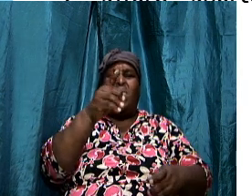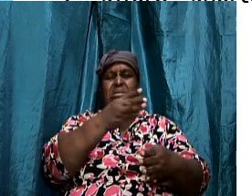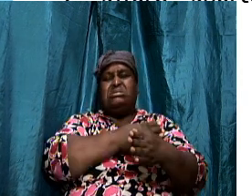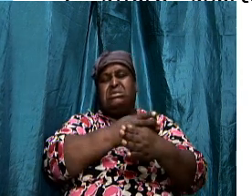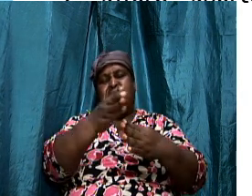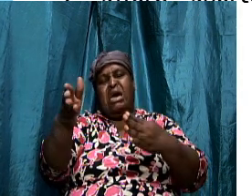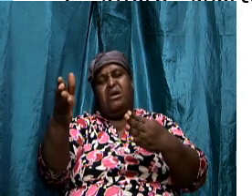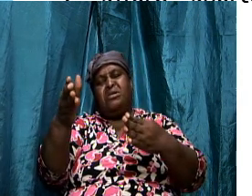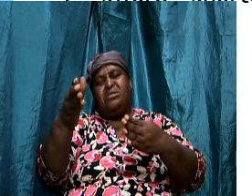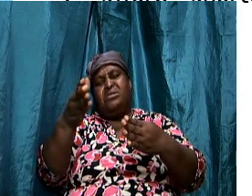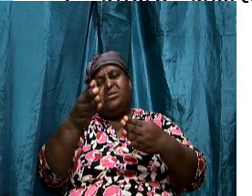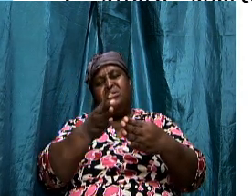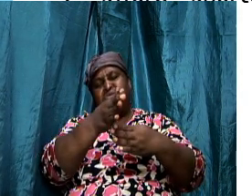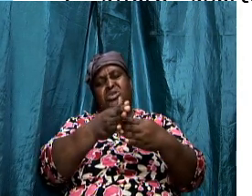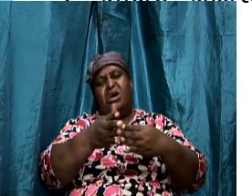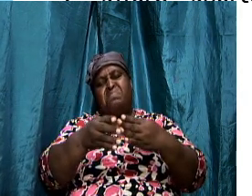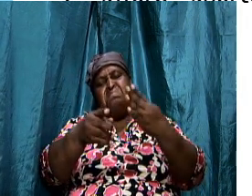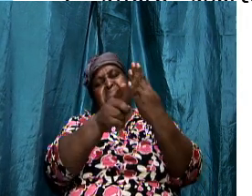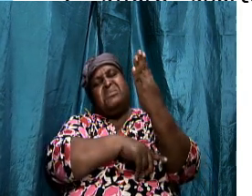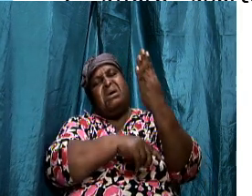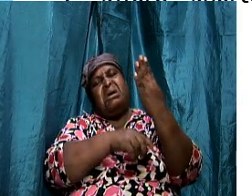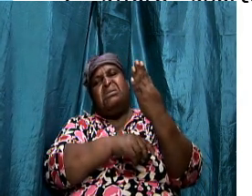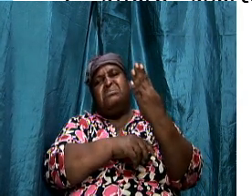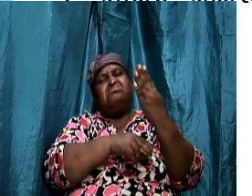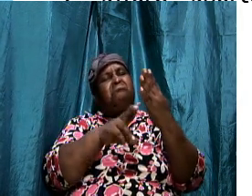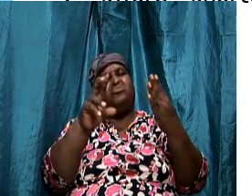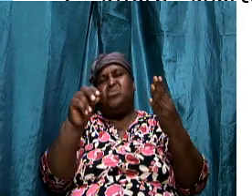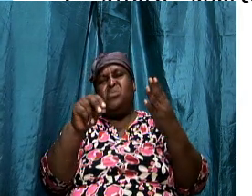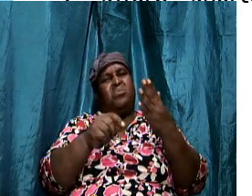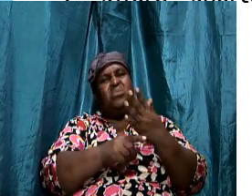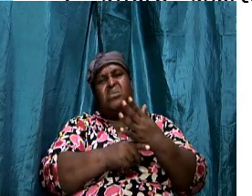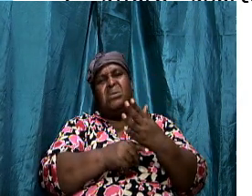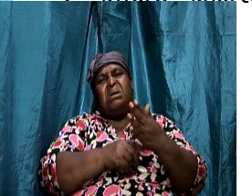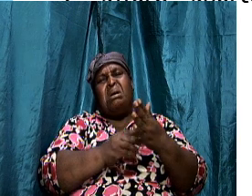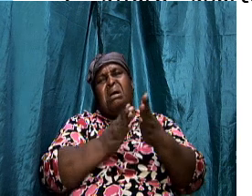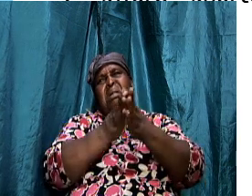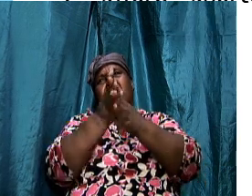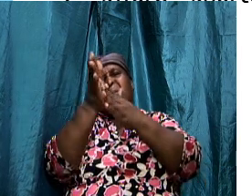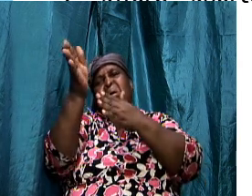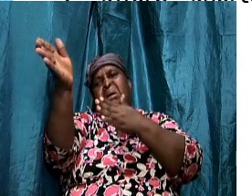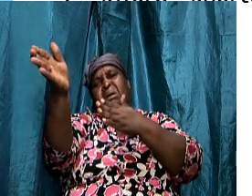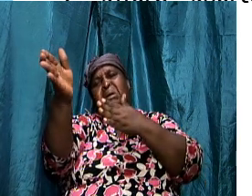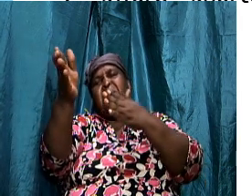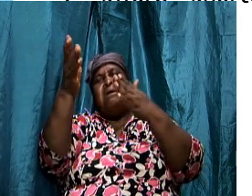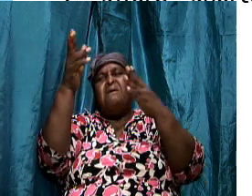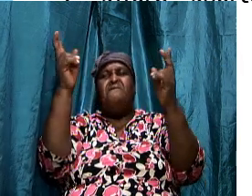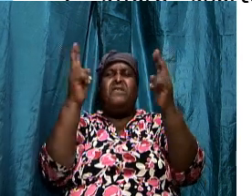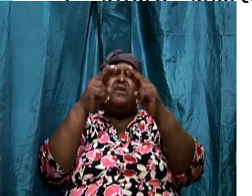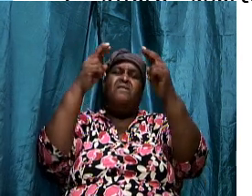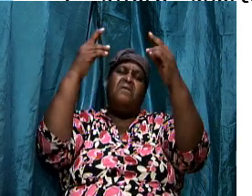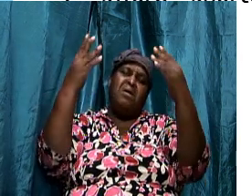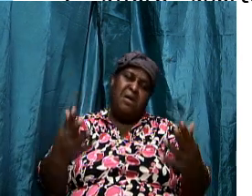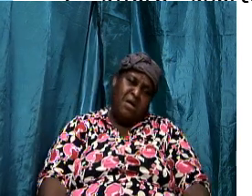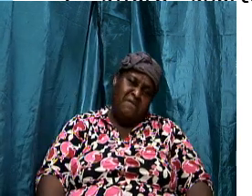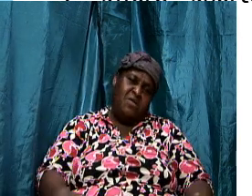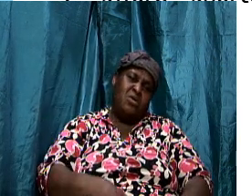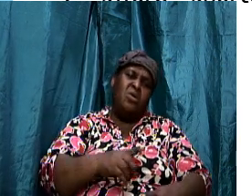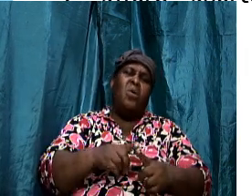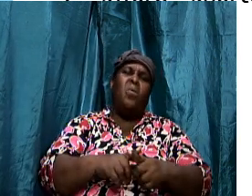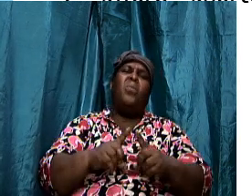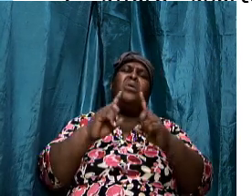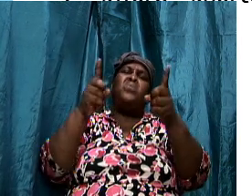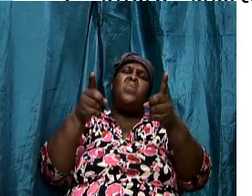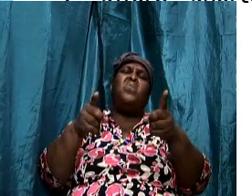other side was dull. And it had a long blade and it was very heavy. And so when they go out to